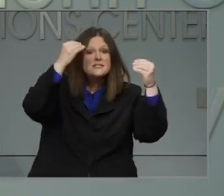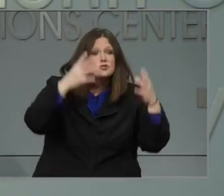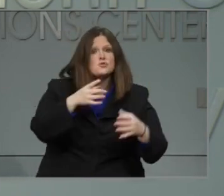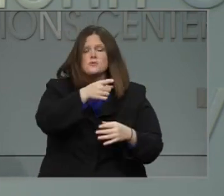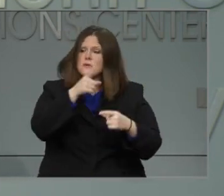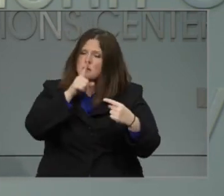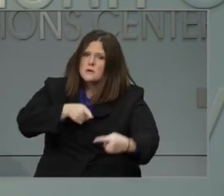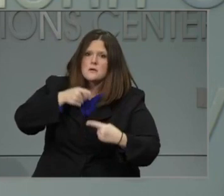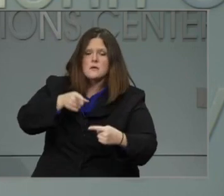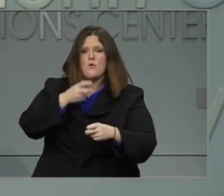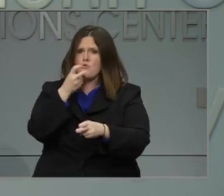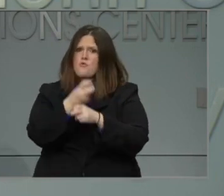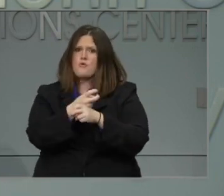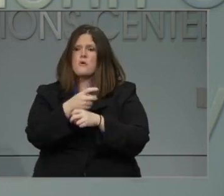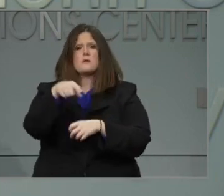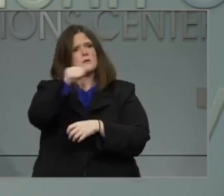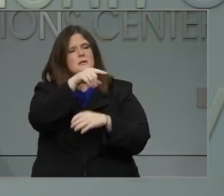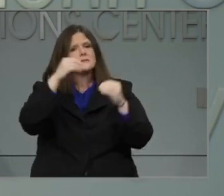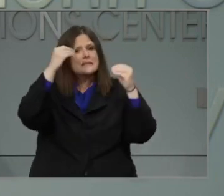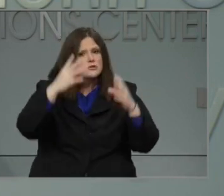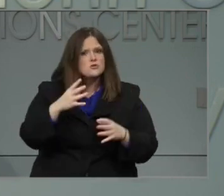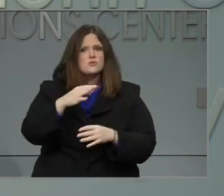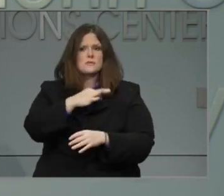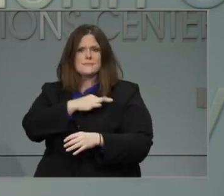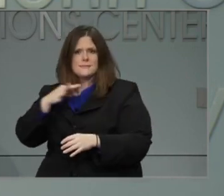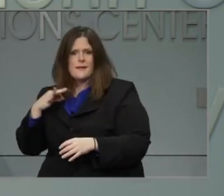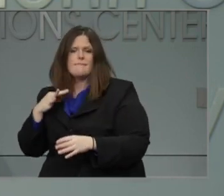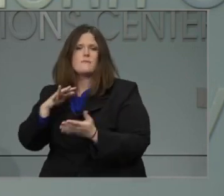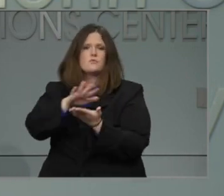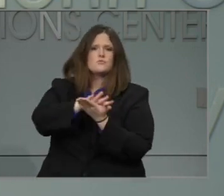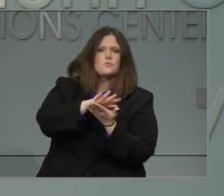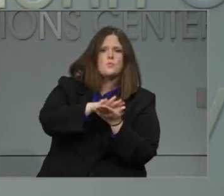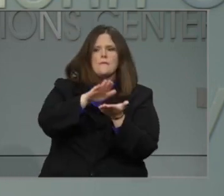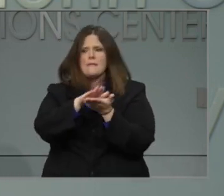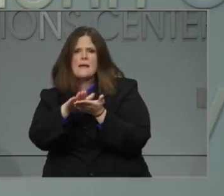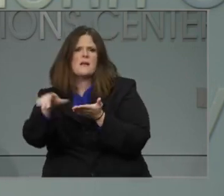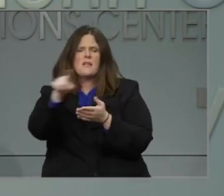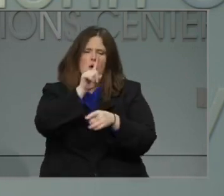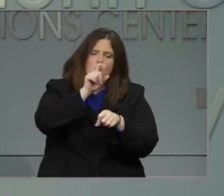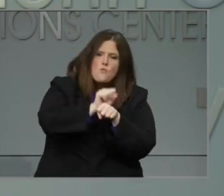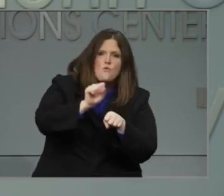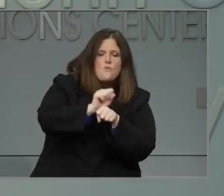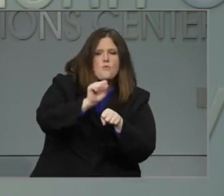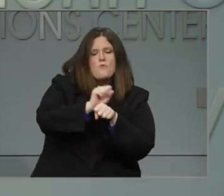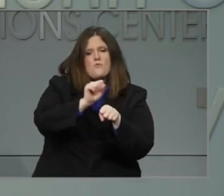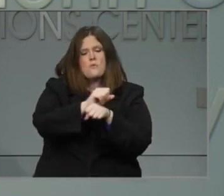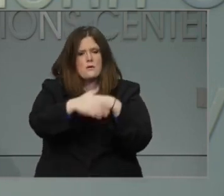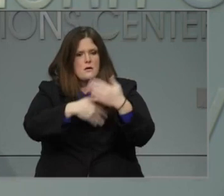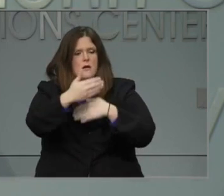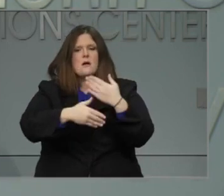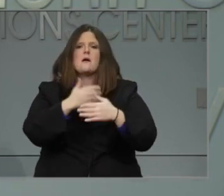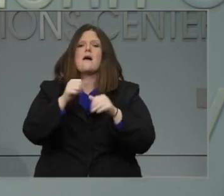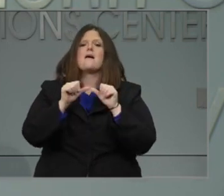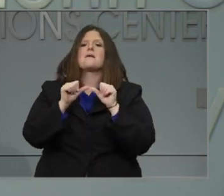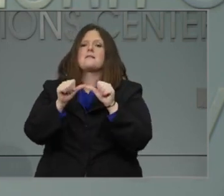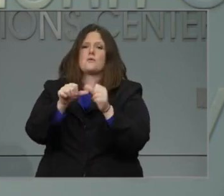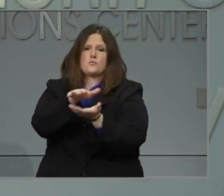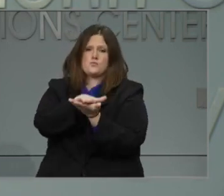school support staff are doing more than ever, and we want to make sure that all of these options are safe for them.